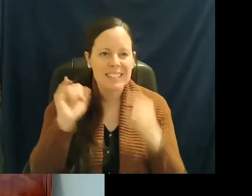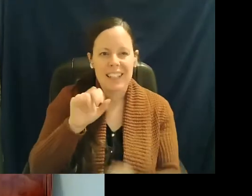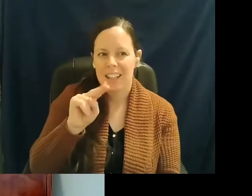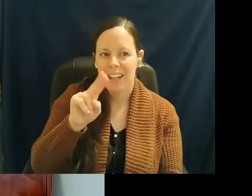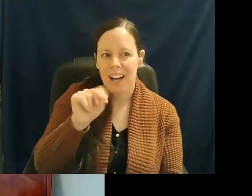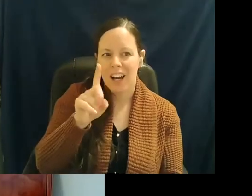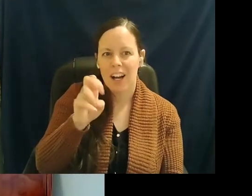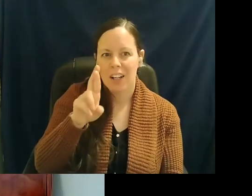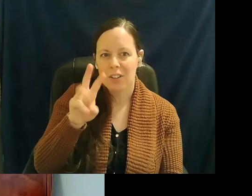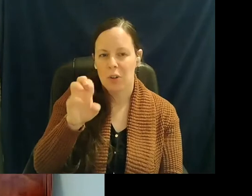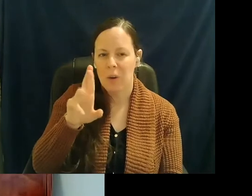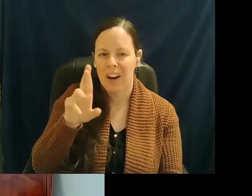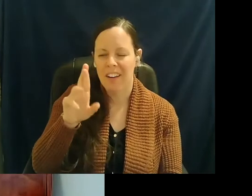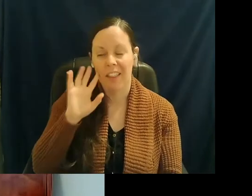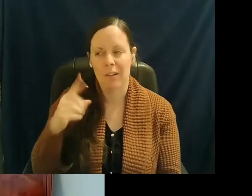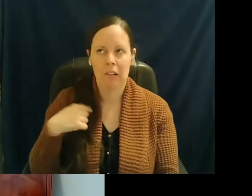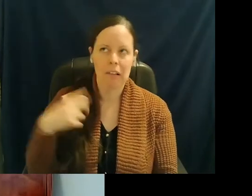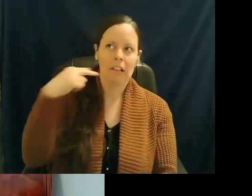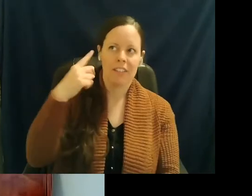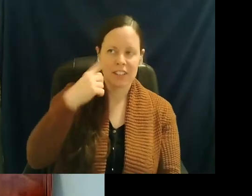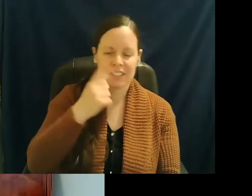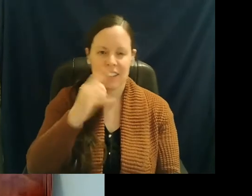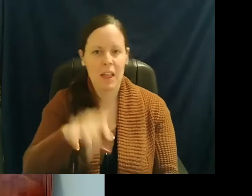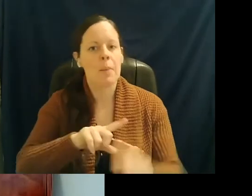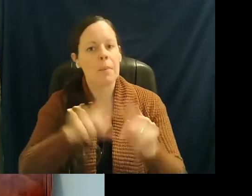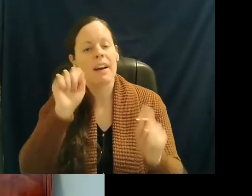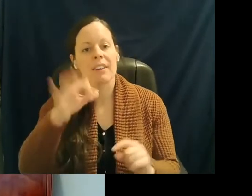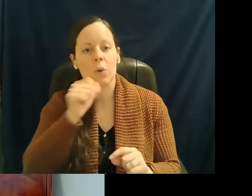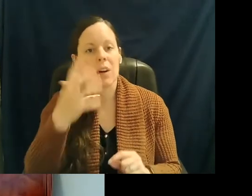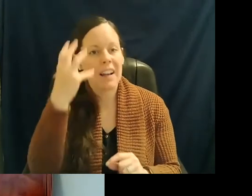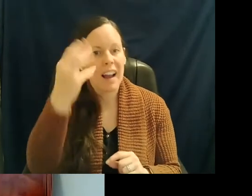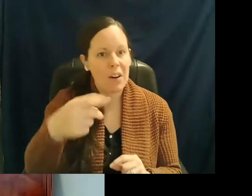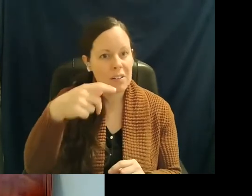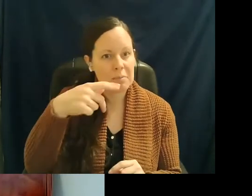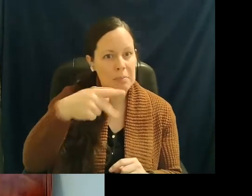But if you wouldn't go out in public without your underwear, don't go out in public without your mask.